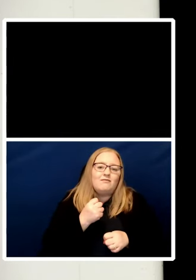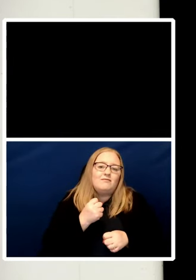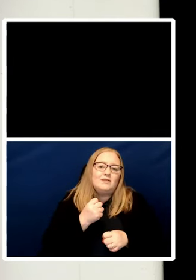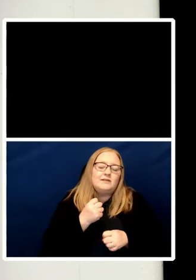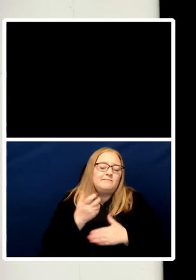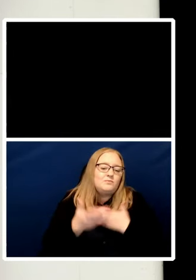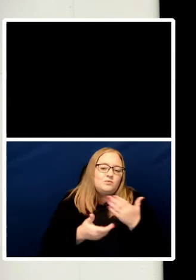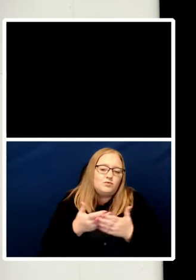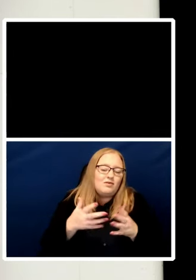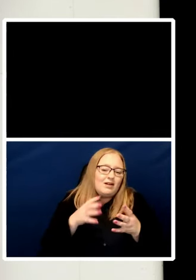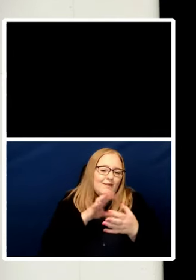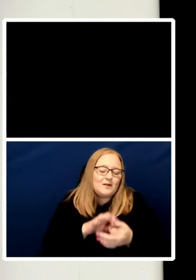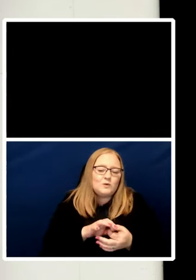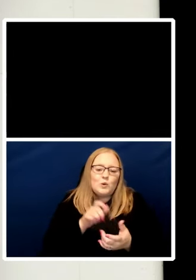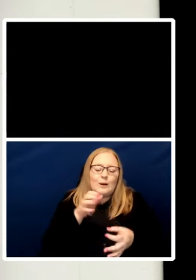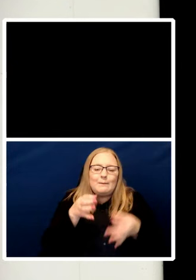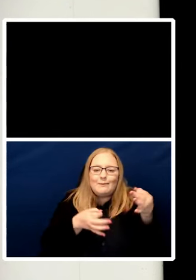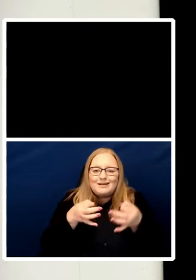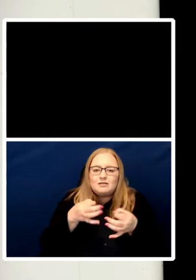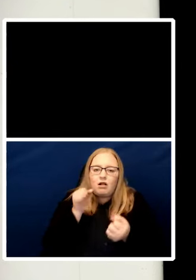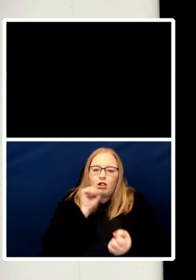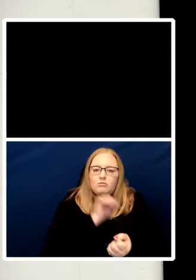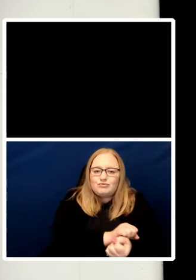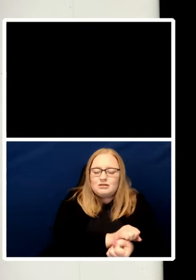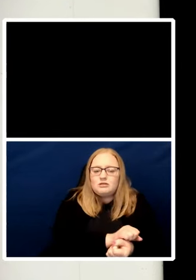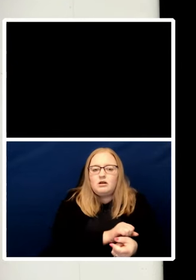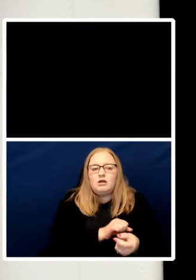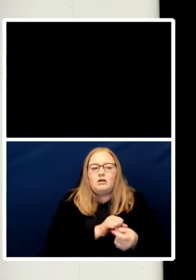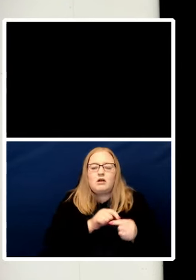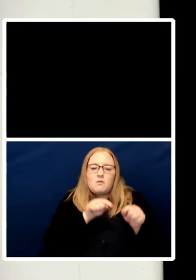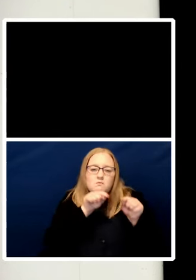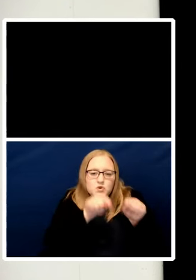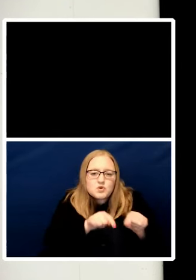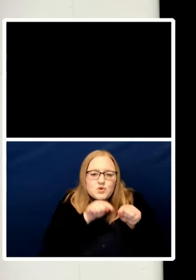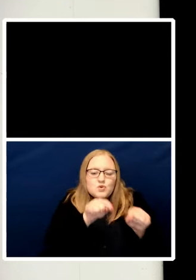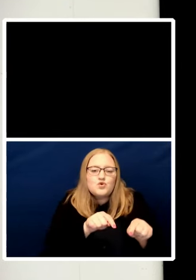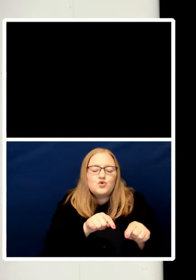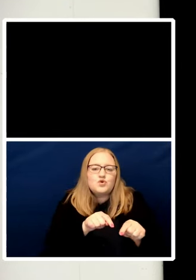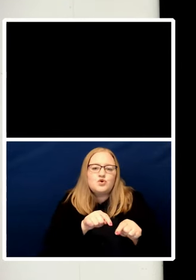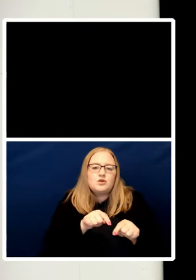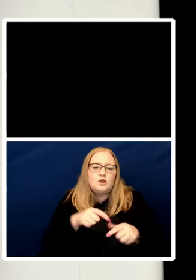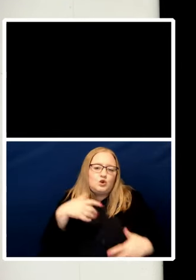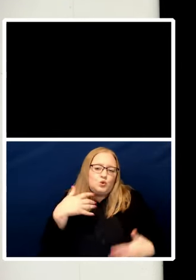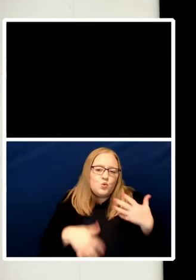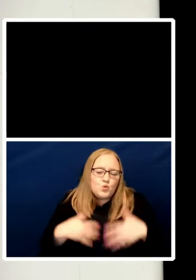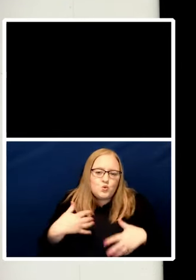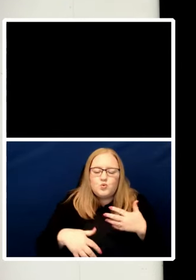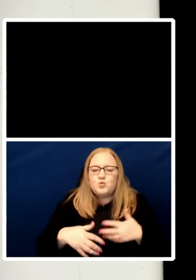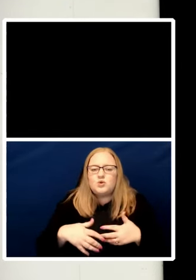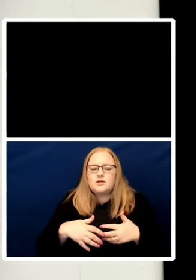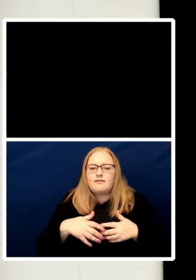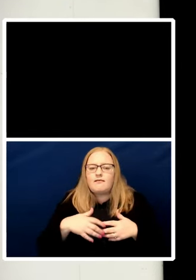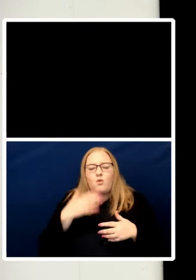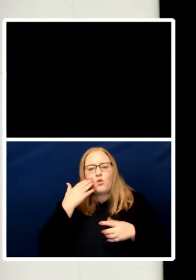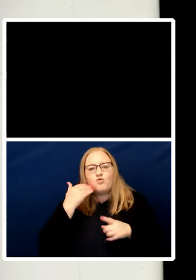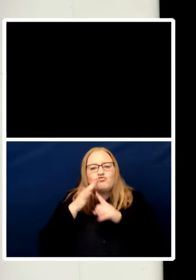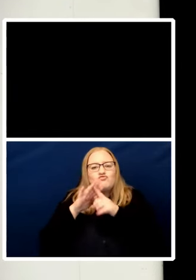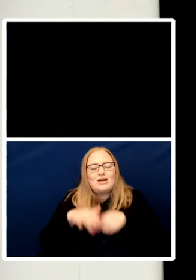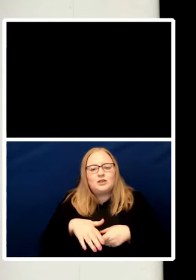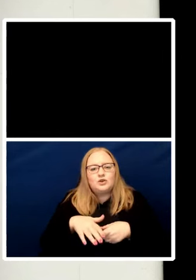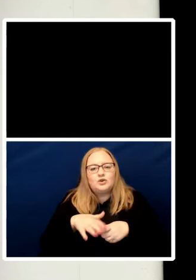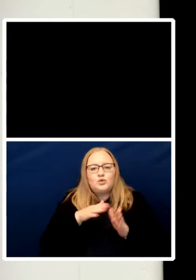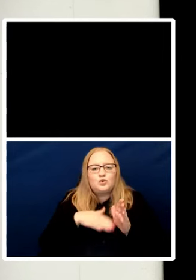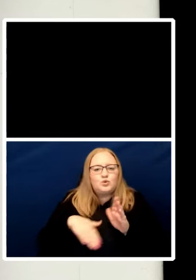persecution, death, torture, and fighting the evil fiction of racial supremacy in the